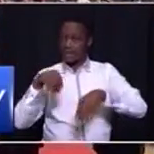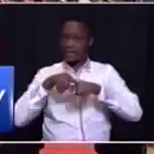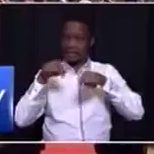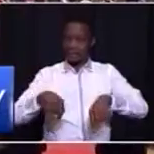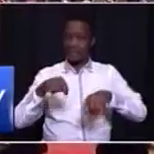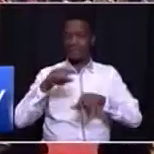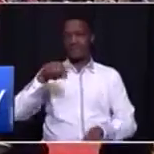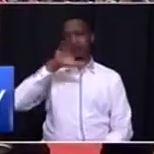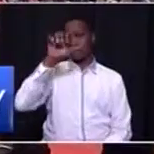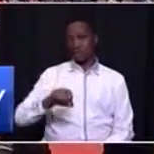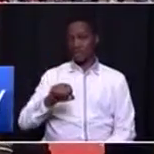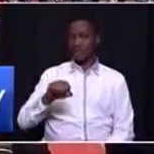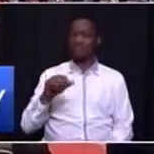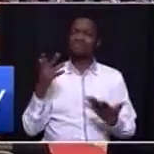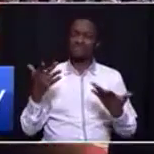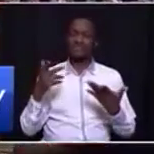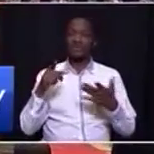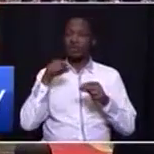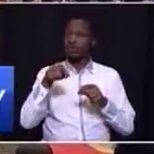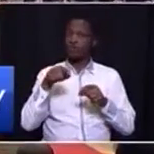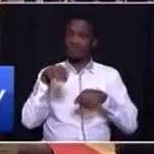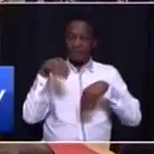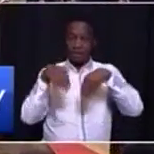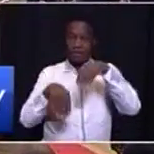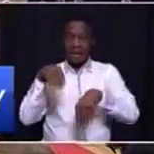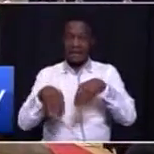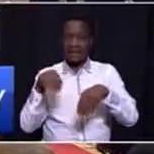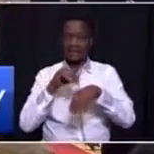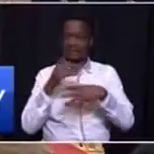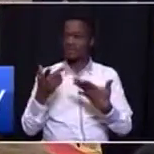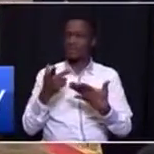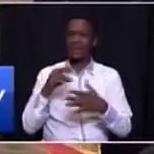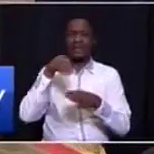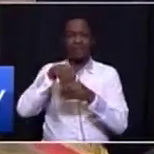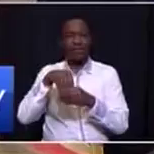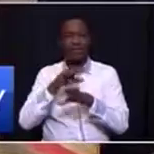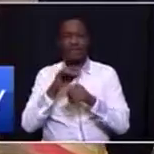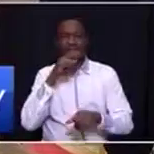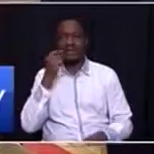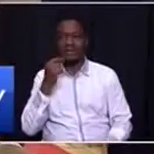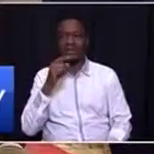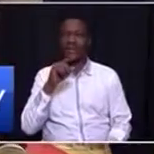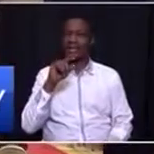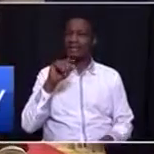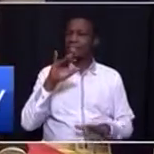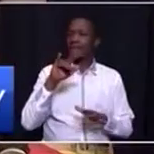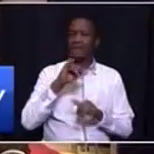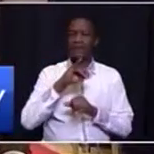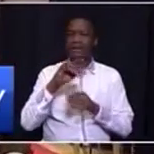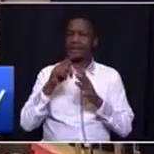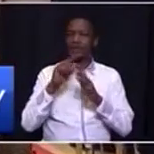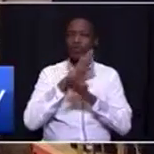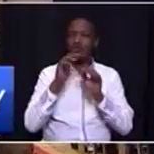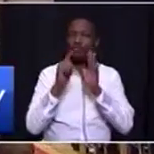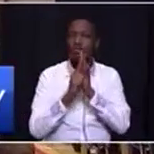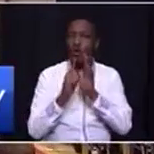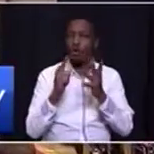informal miners, some of whom are involved in what we call illegal mining activity.